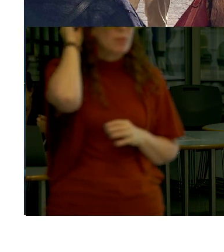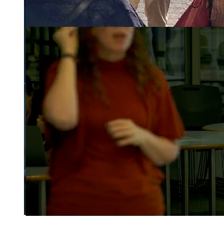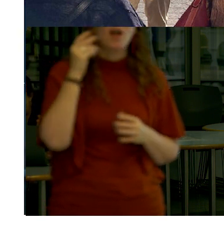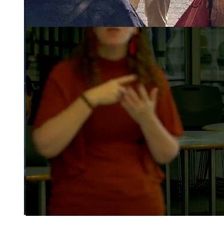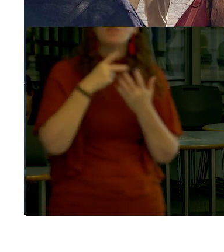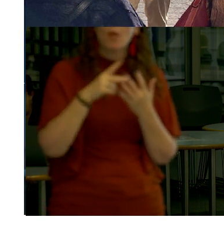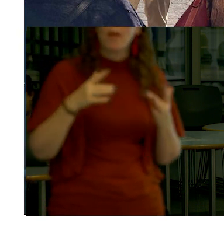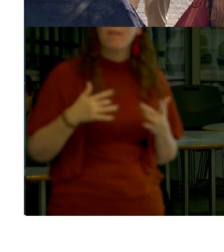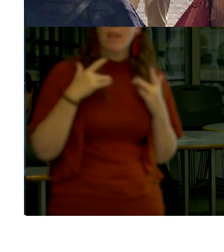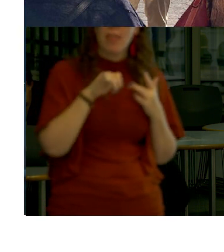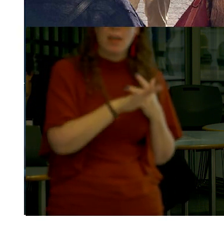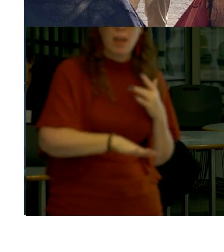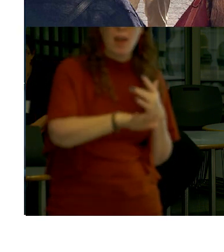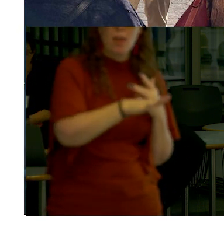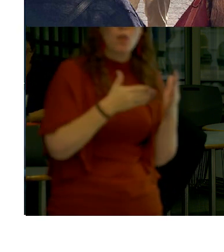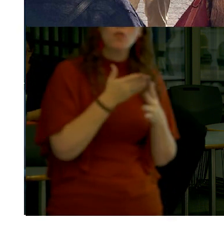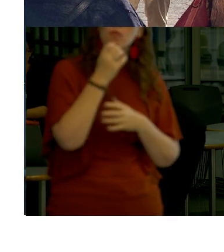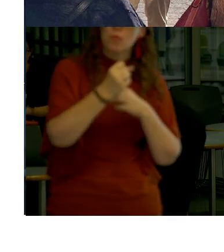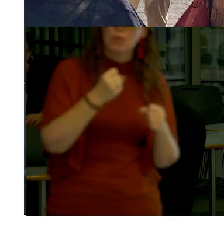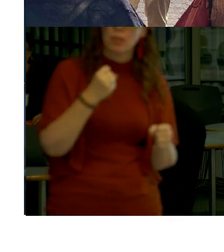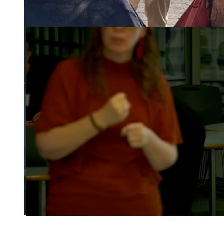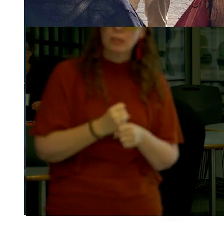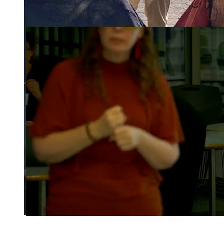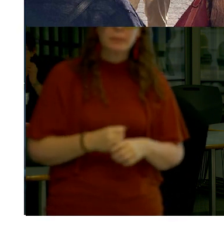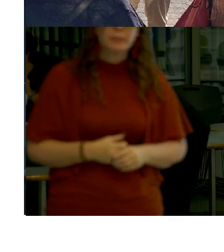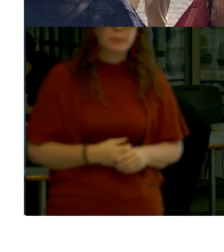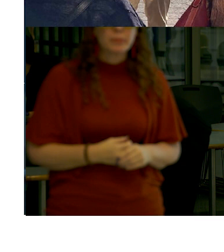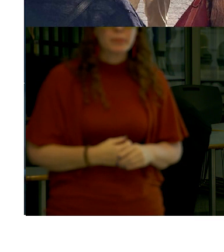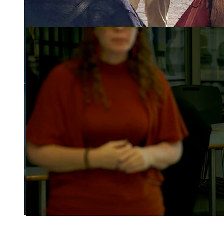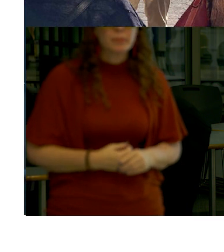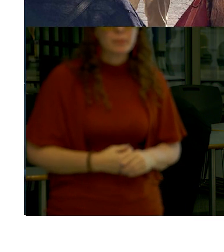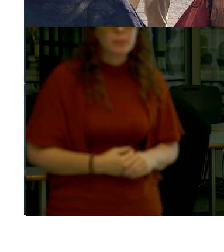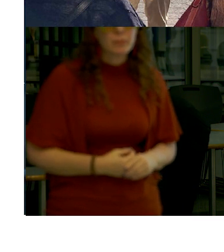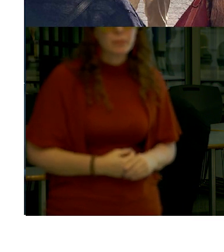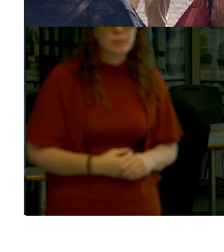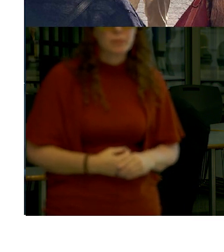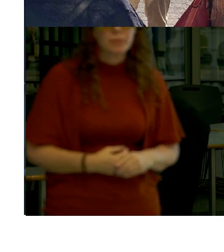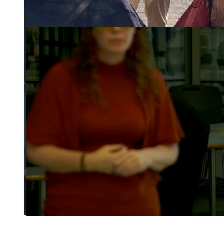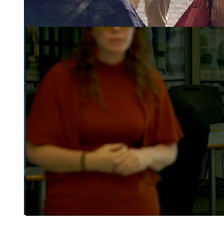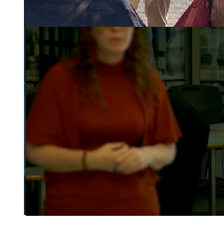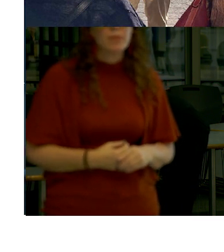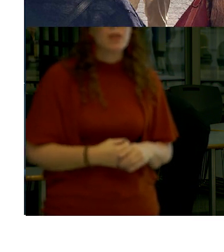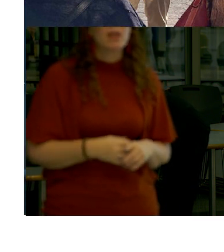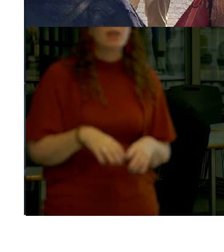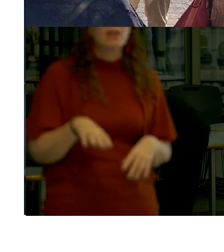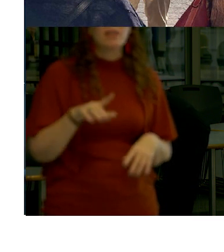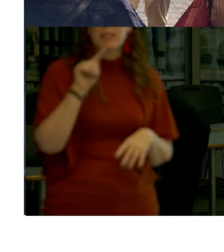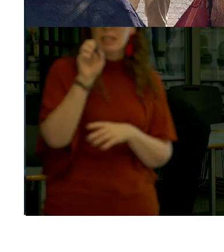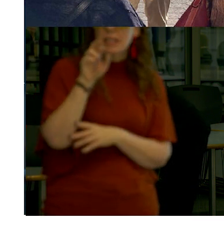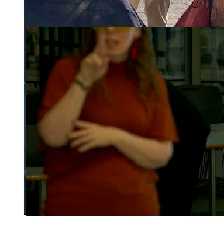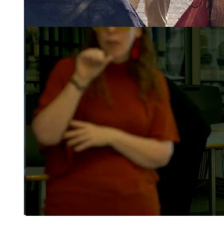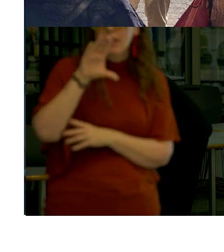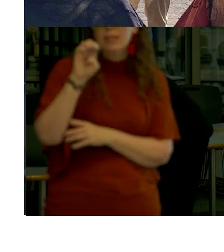that take place in that area throughout the year and of course the dining terraces and the